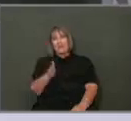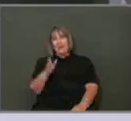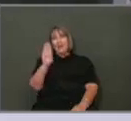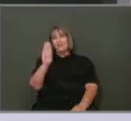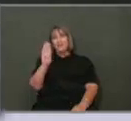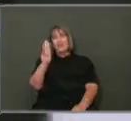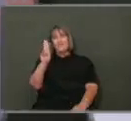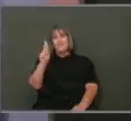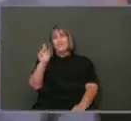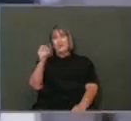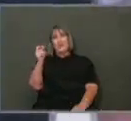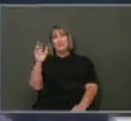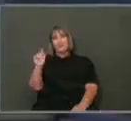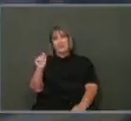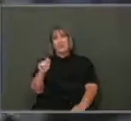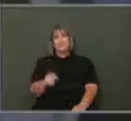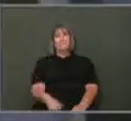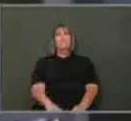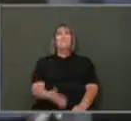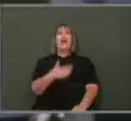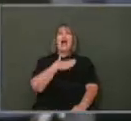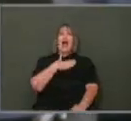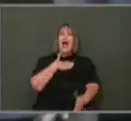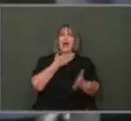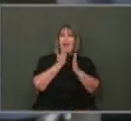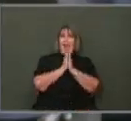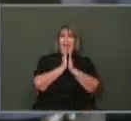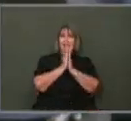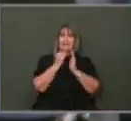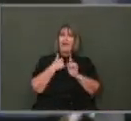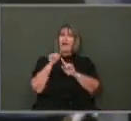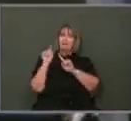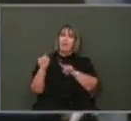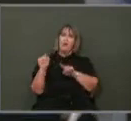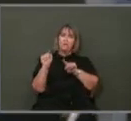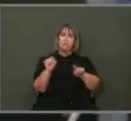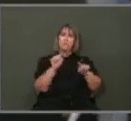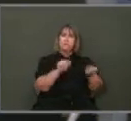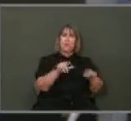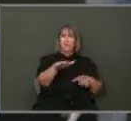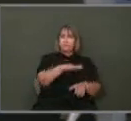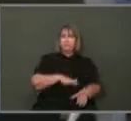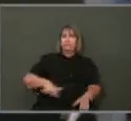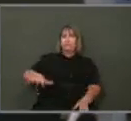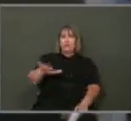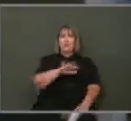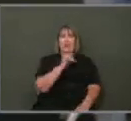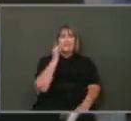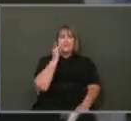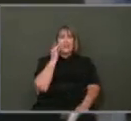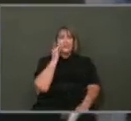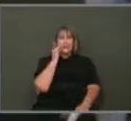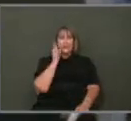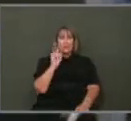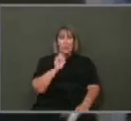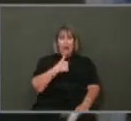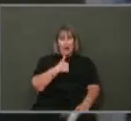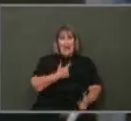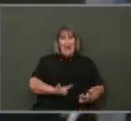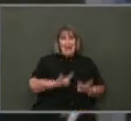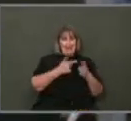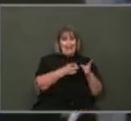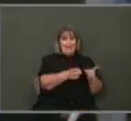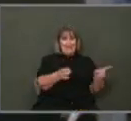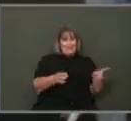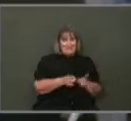probably. My issue has been for a while. I go to different neighborhoods in the area of San Antonio, but yet here where we live on District 6,